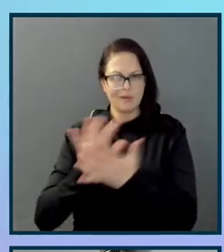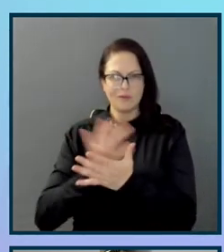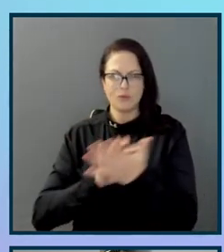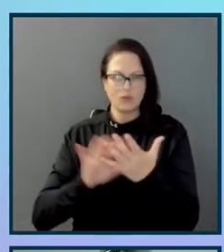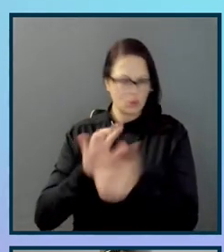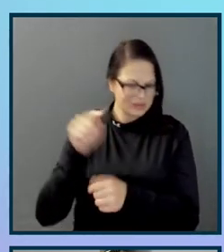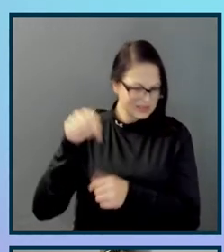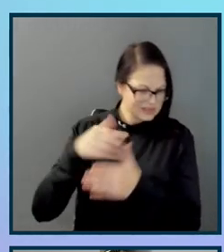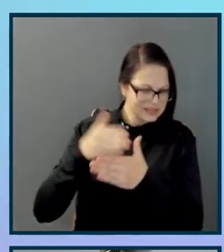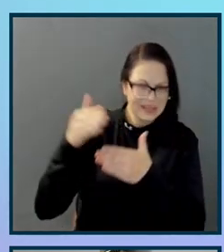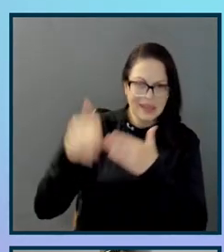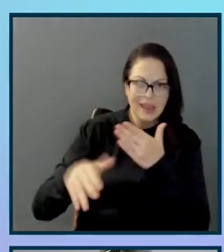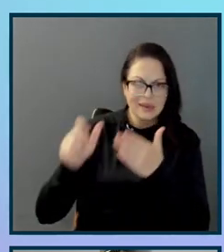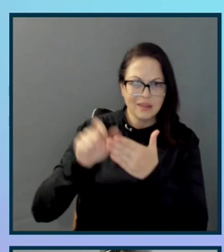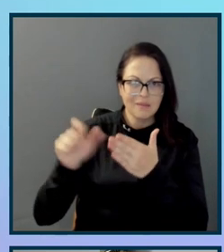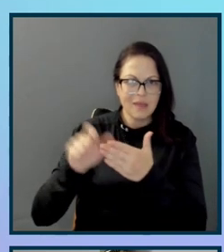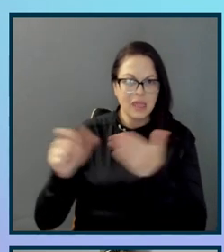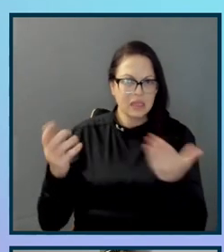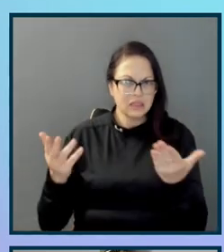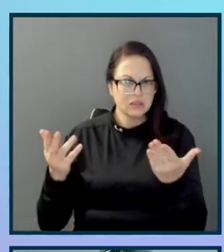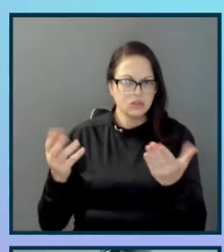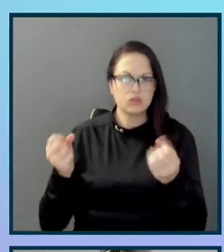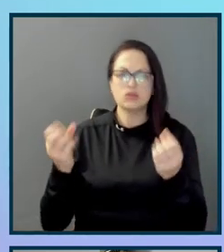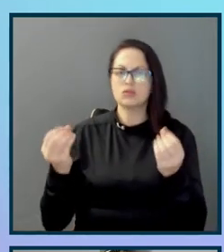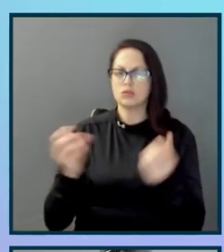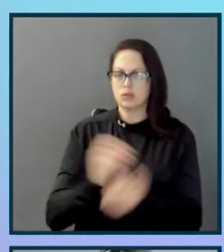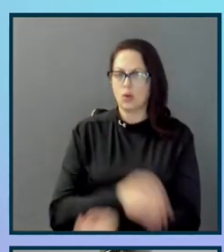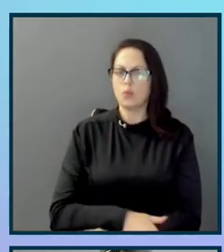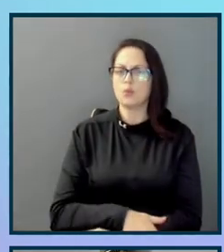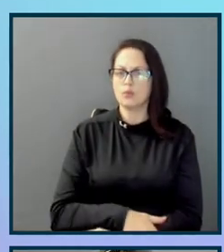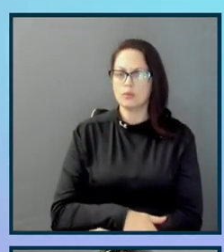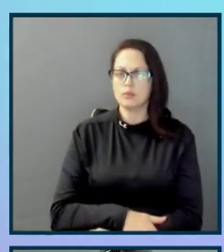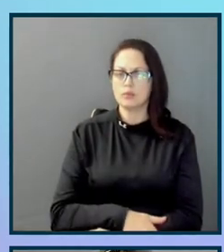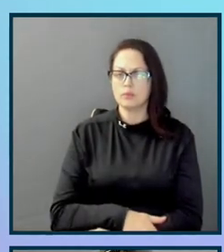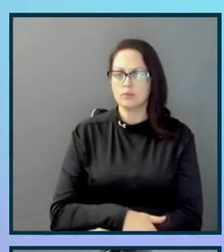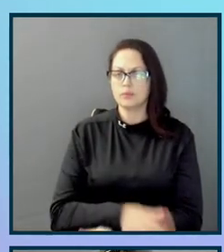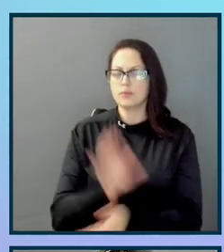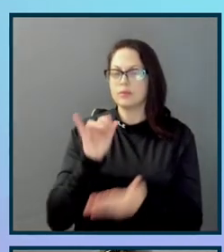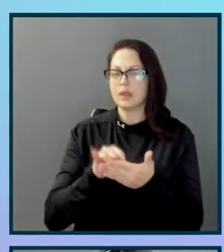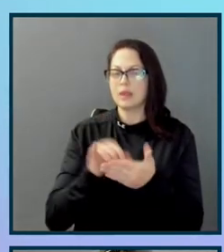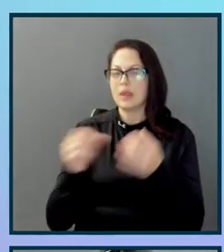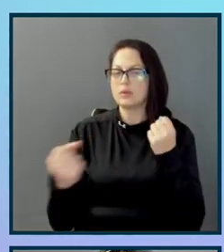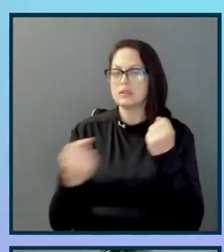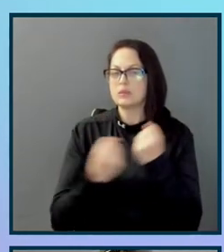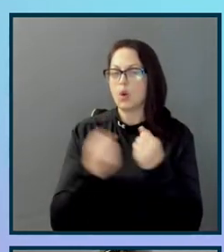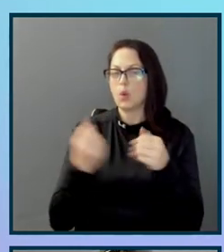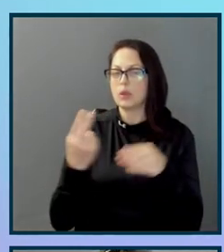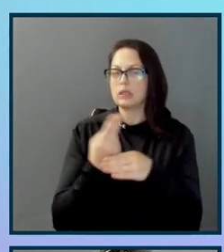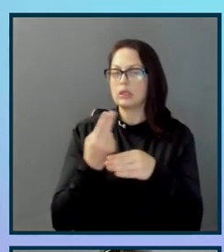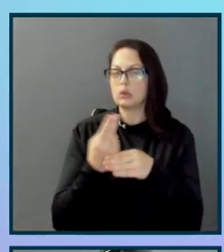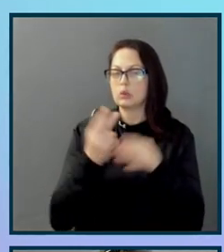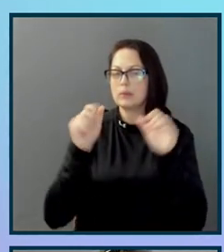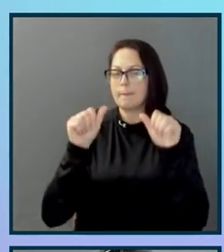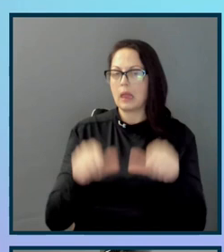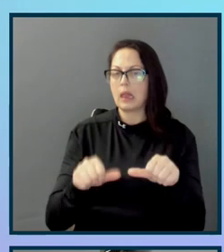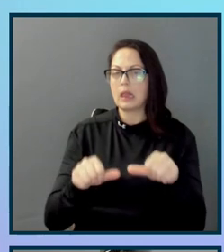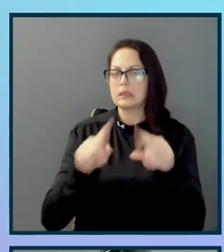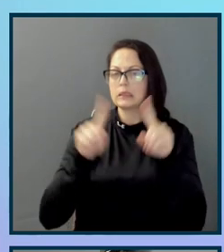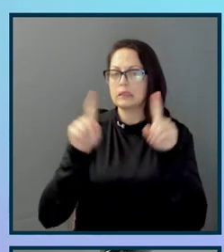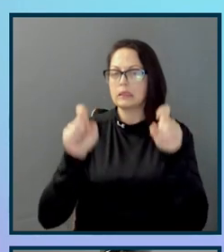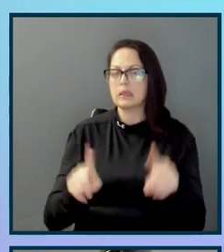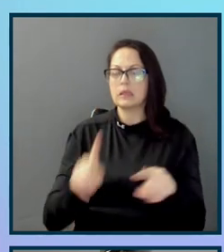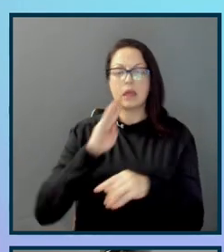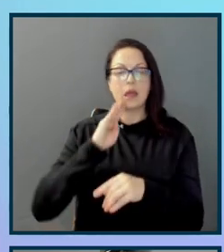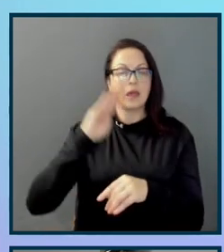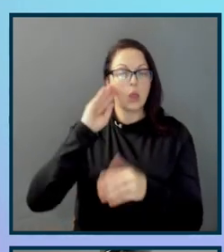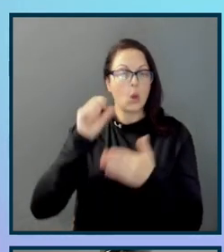is this the end of the page? Is this end of page? So, you know, again, that was also supported within our usability testing. Also, the home page